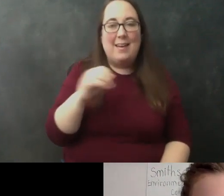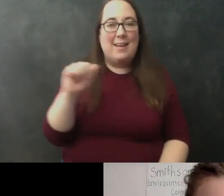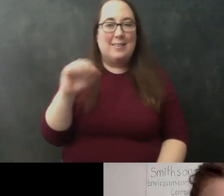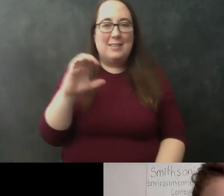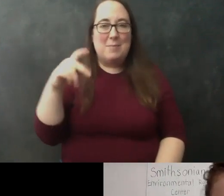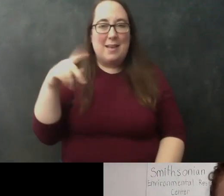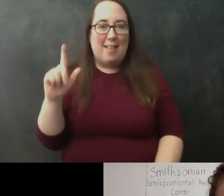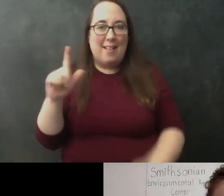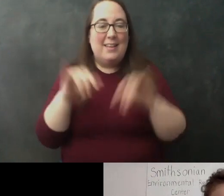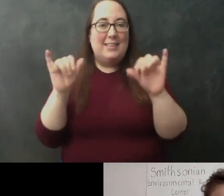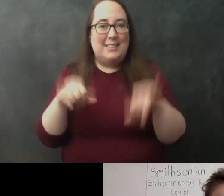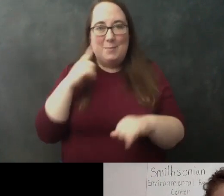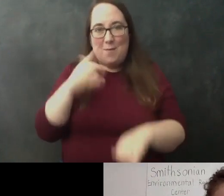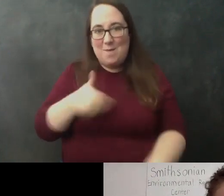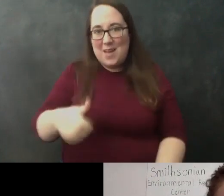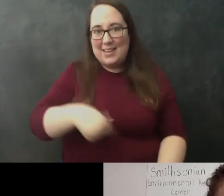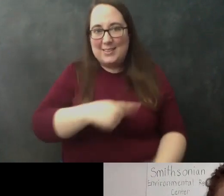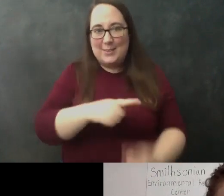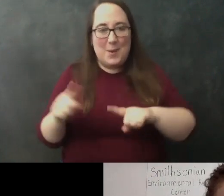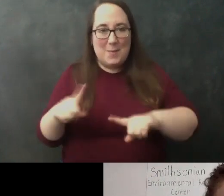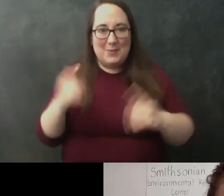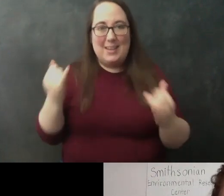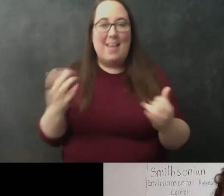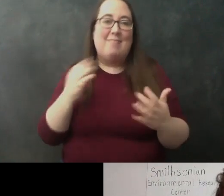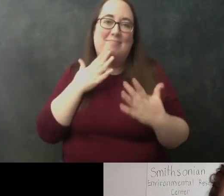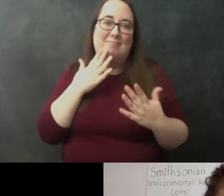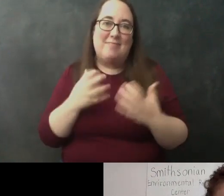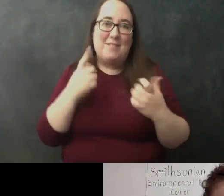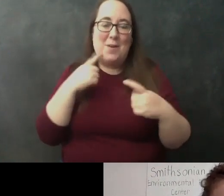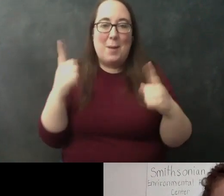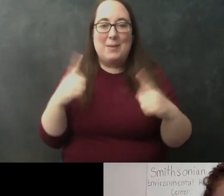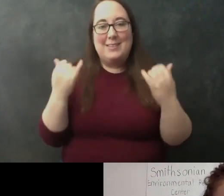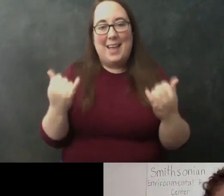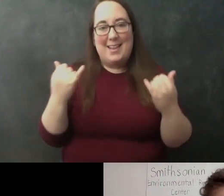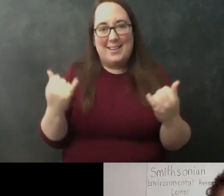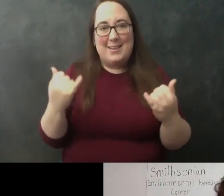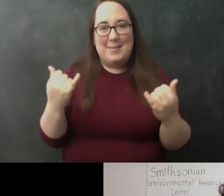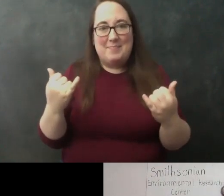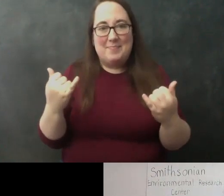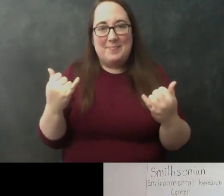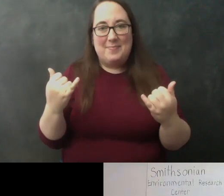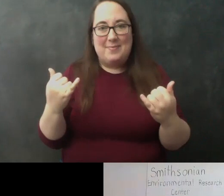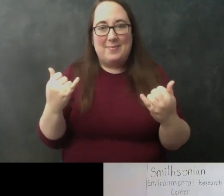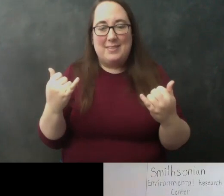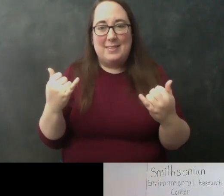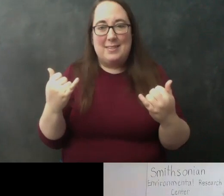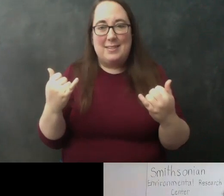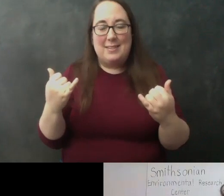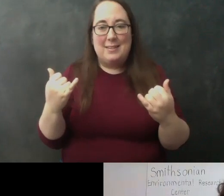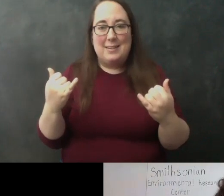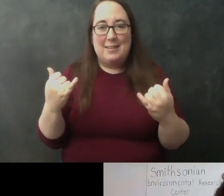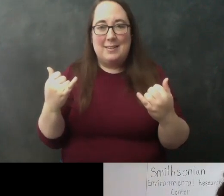System for having us, and thank you all so much for joining us. It's breaking my heart to see,